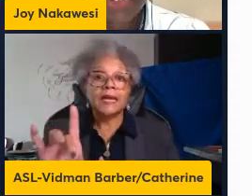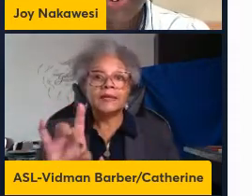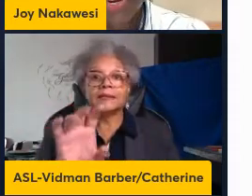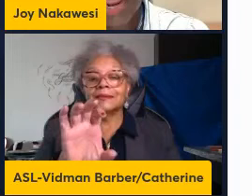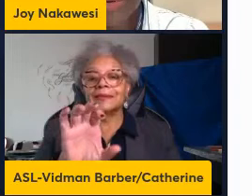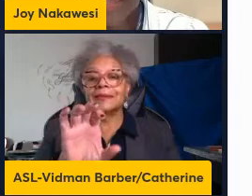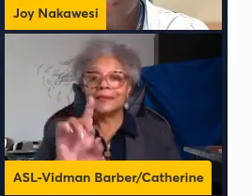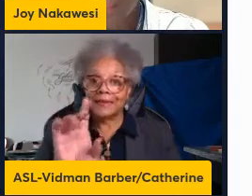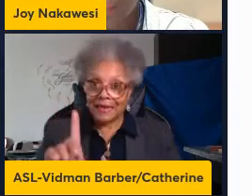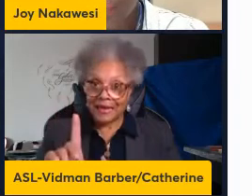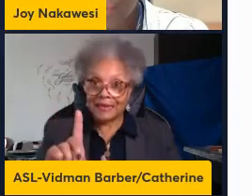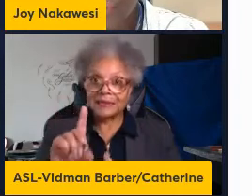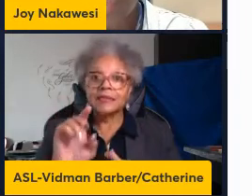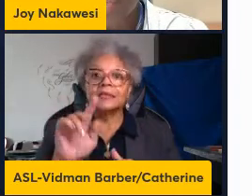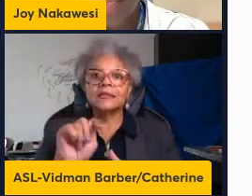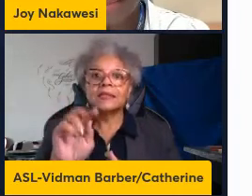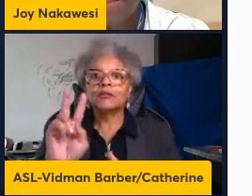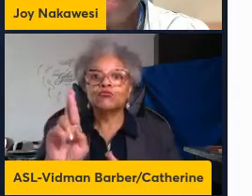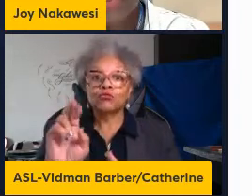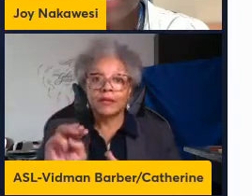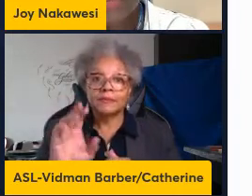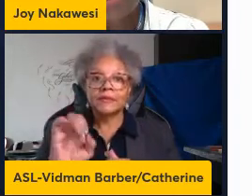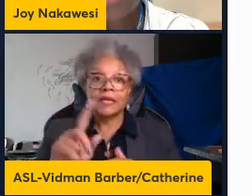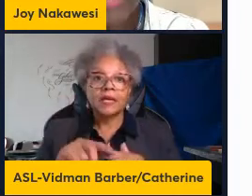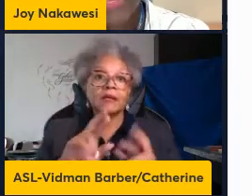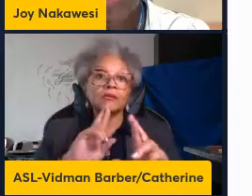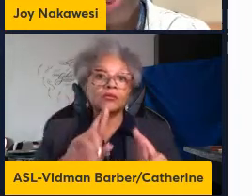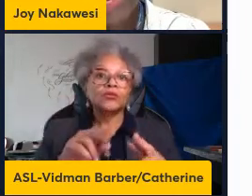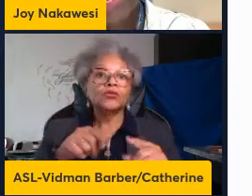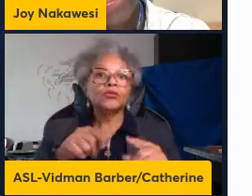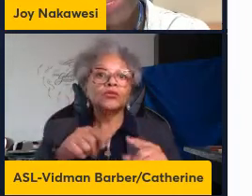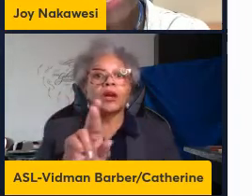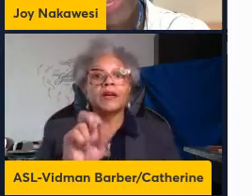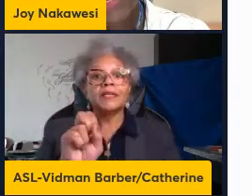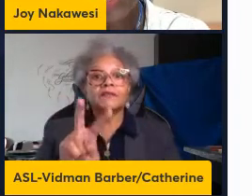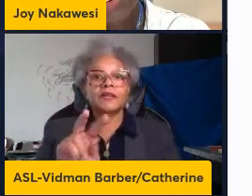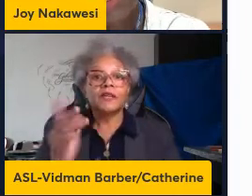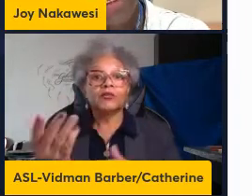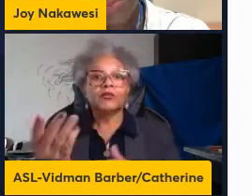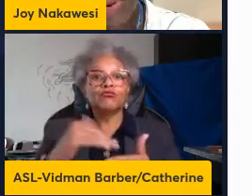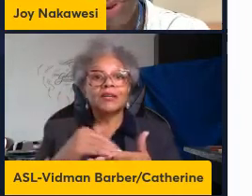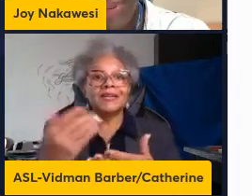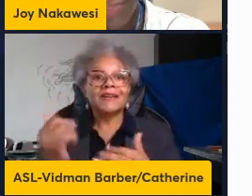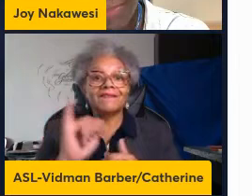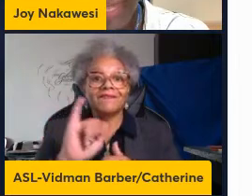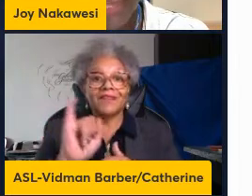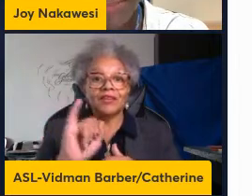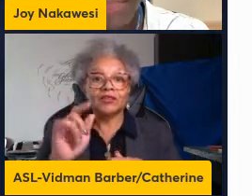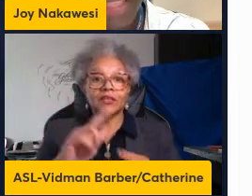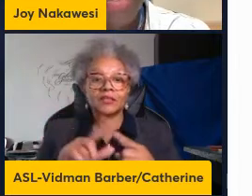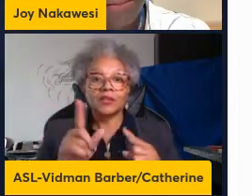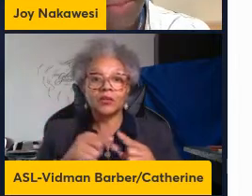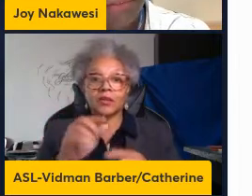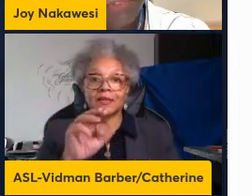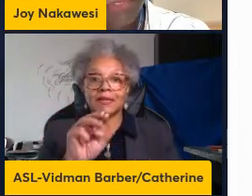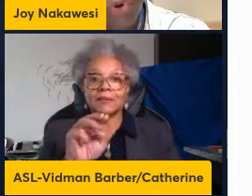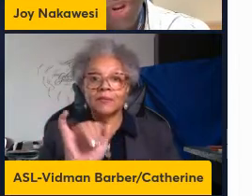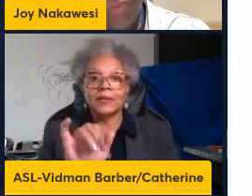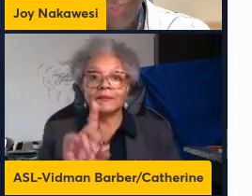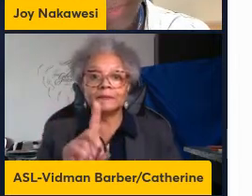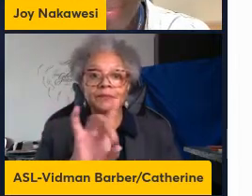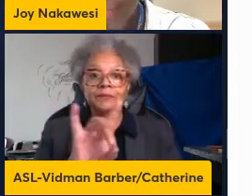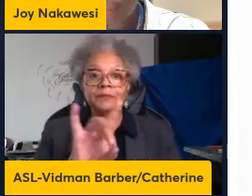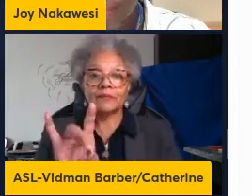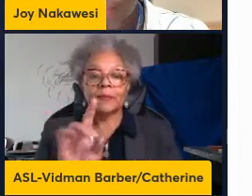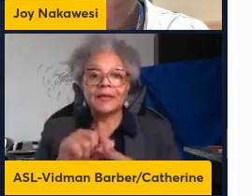generated during RSV reinfection by using both the MYD88 TRIF double knockout mice and the MAVS